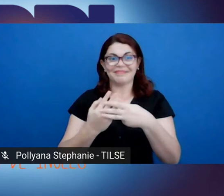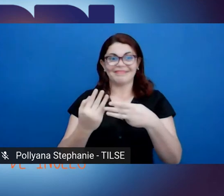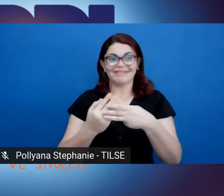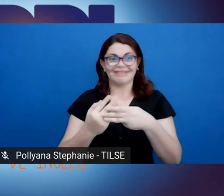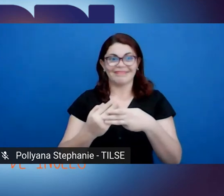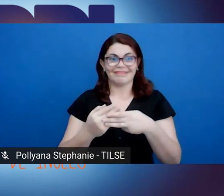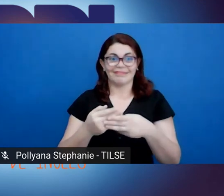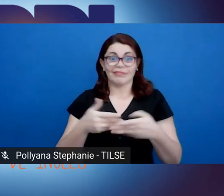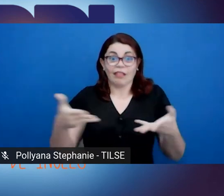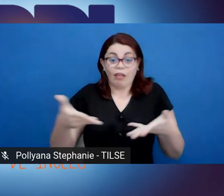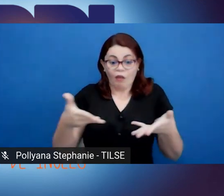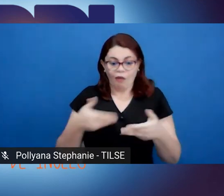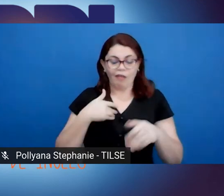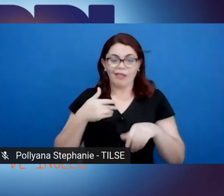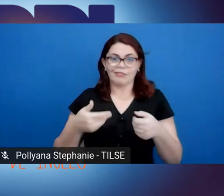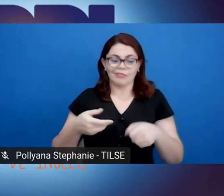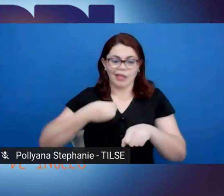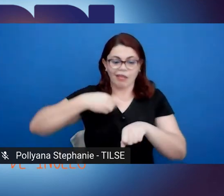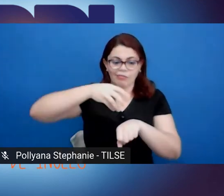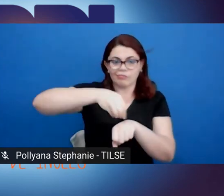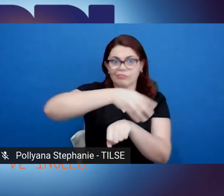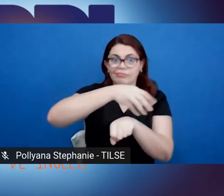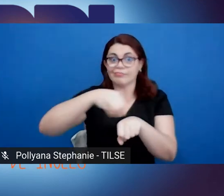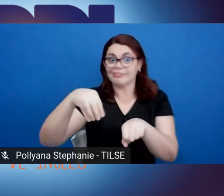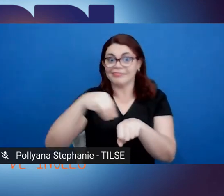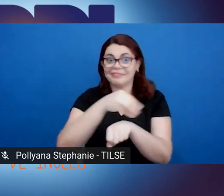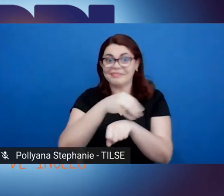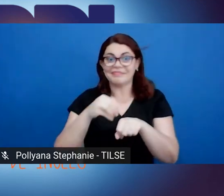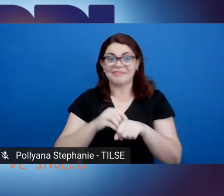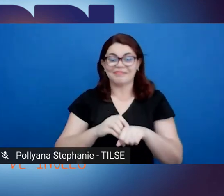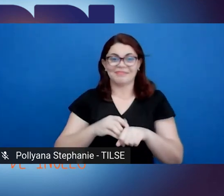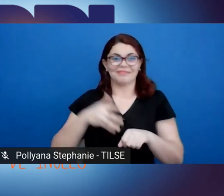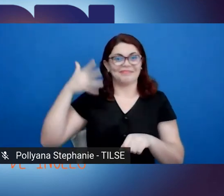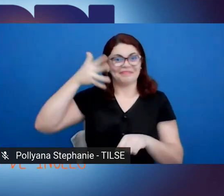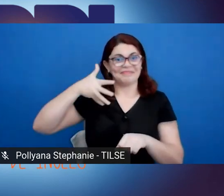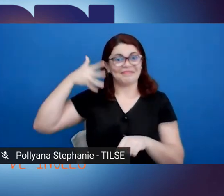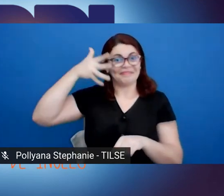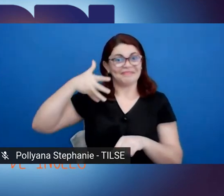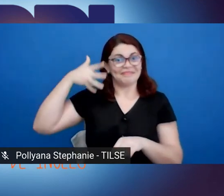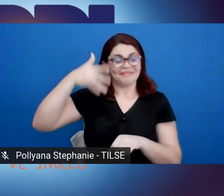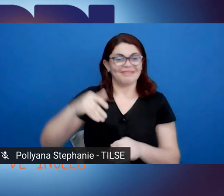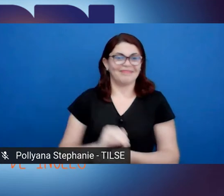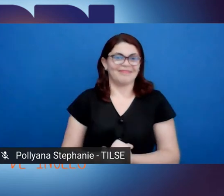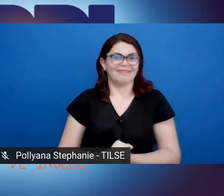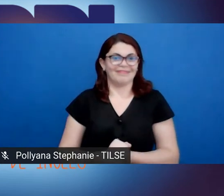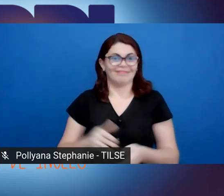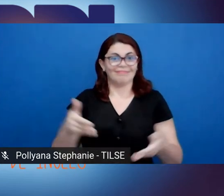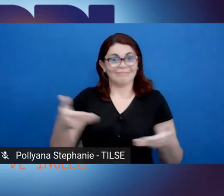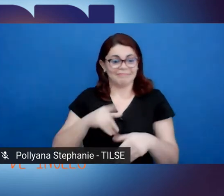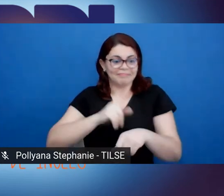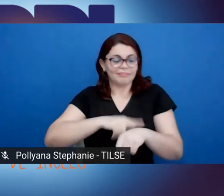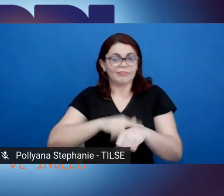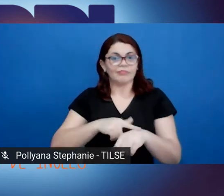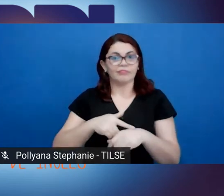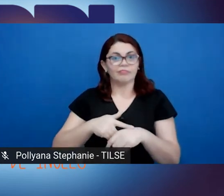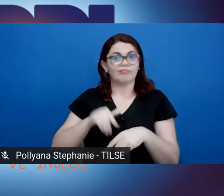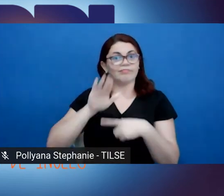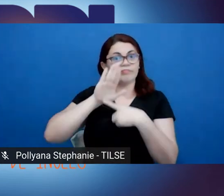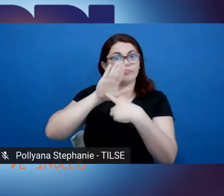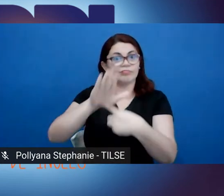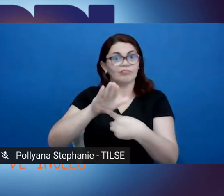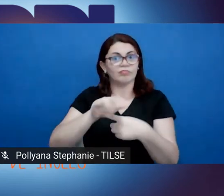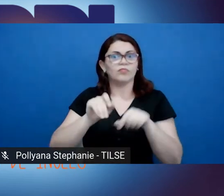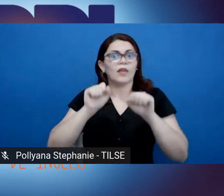will be the moderator of this plenary. During this presentation, you may type